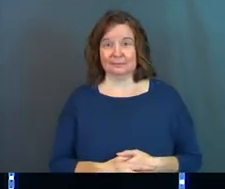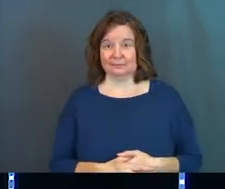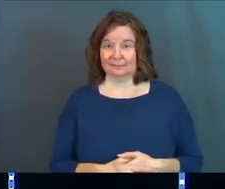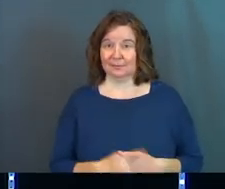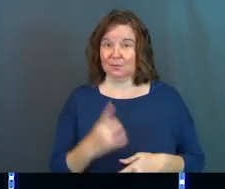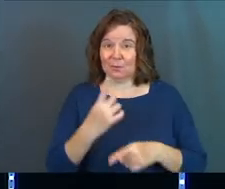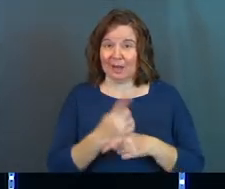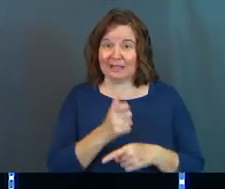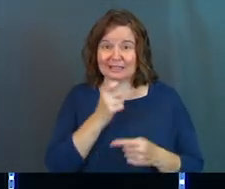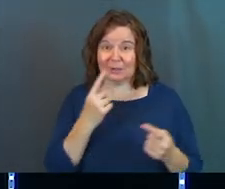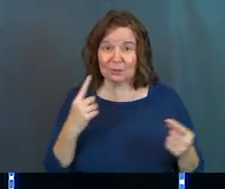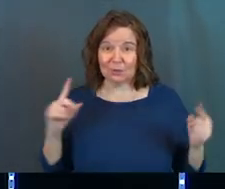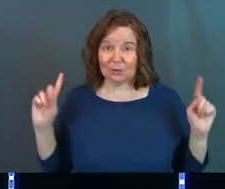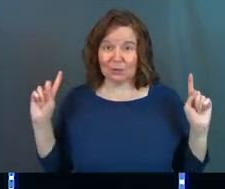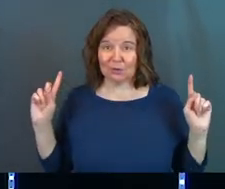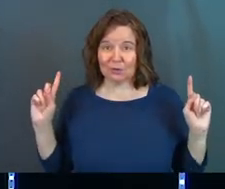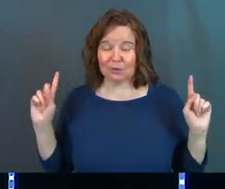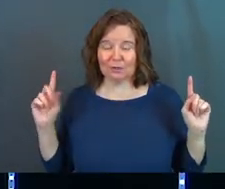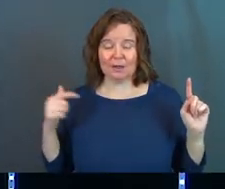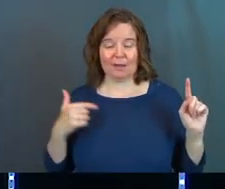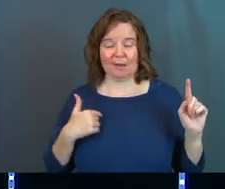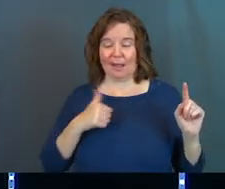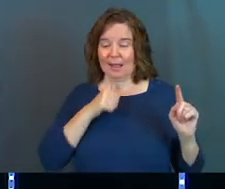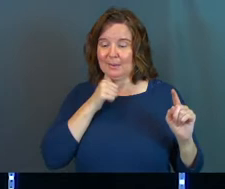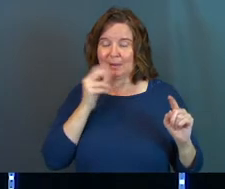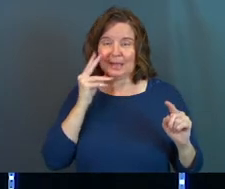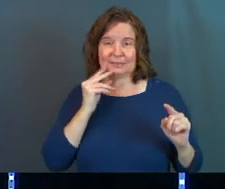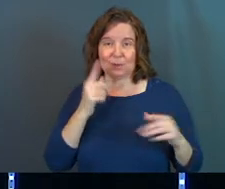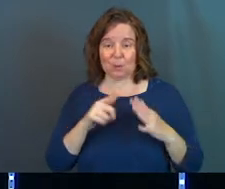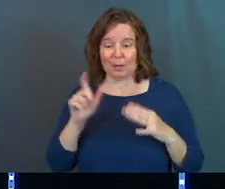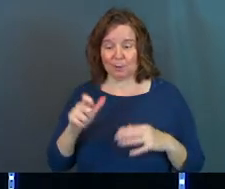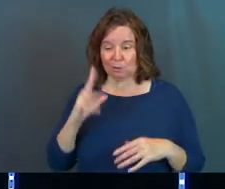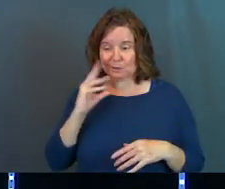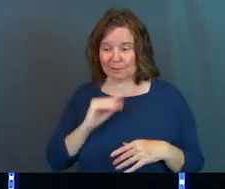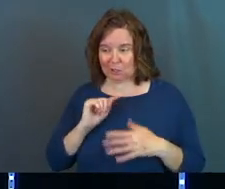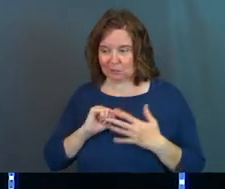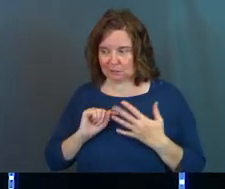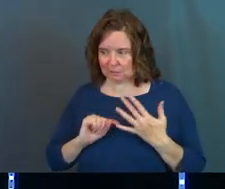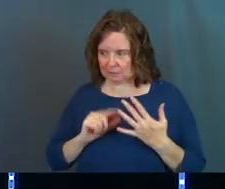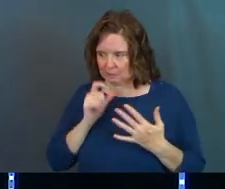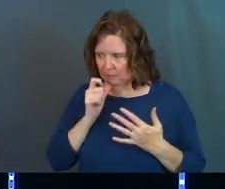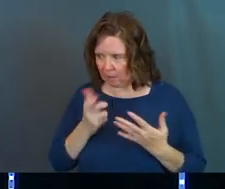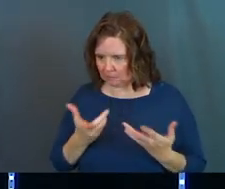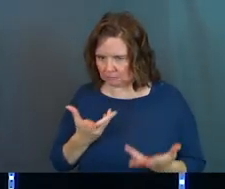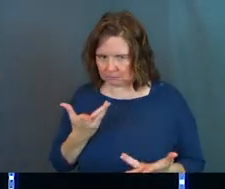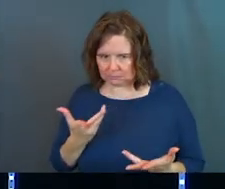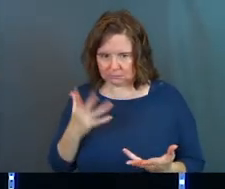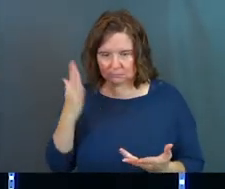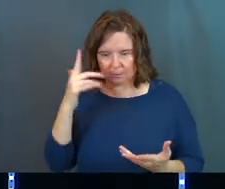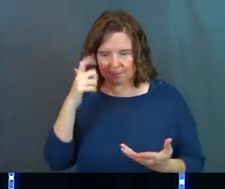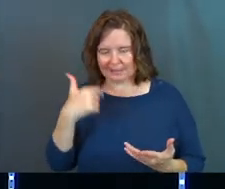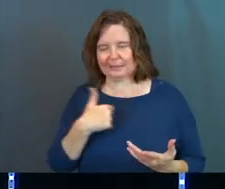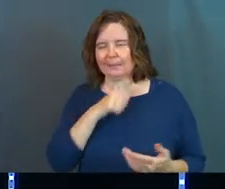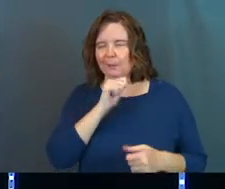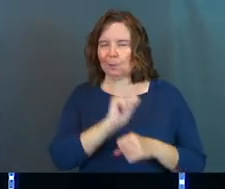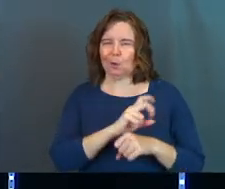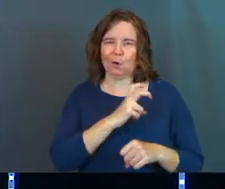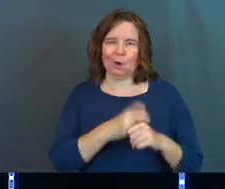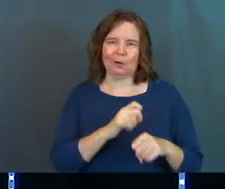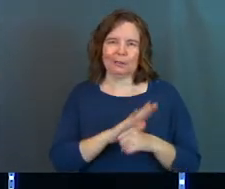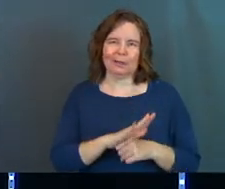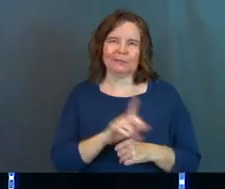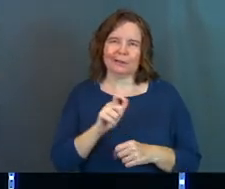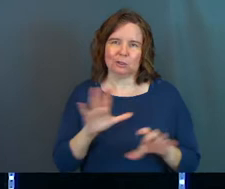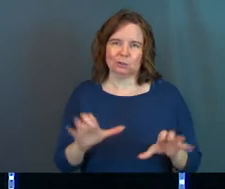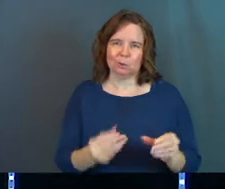Right? Like, it didn't work. I'm not experiencing what I'm supposed to experience because I'm not working hard